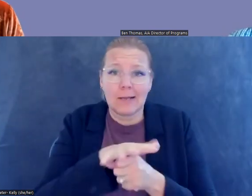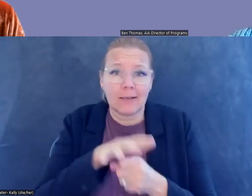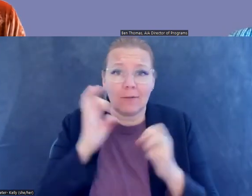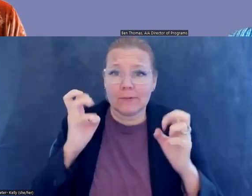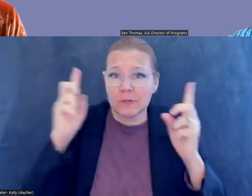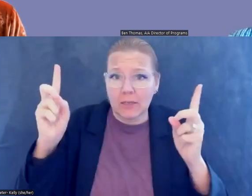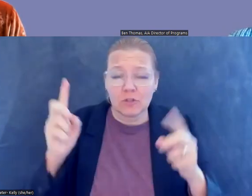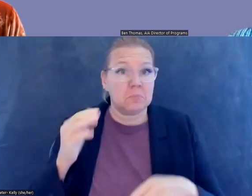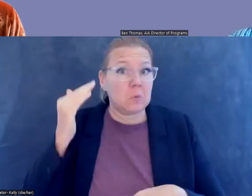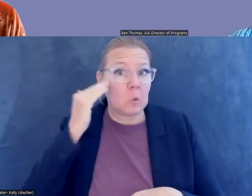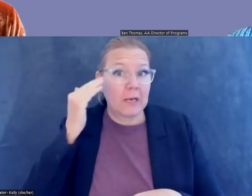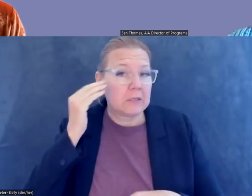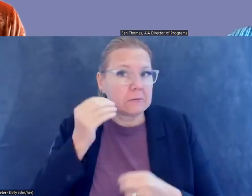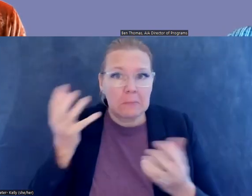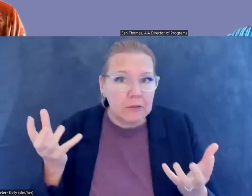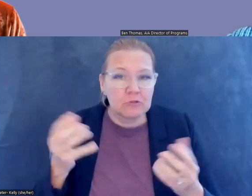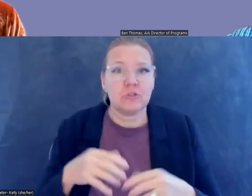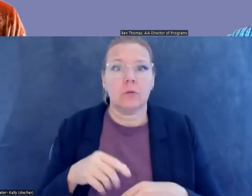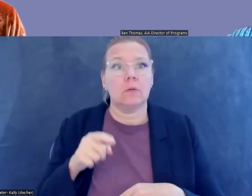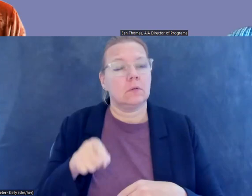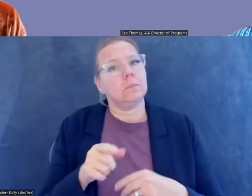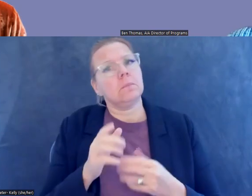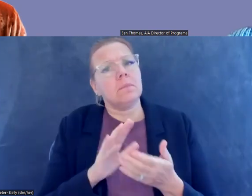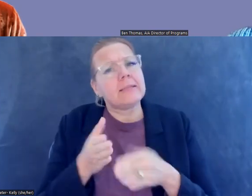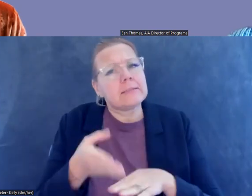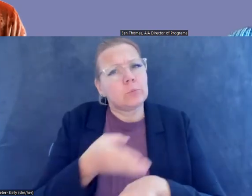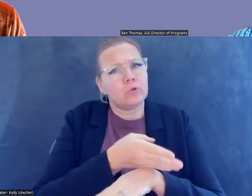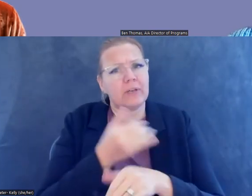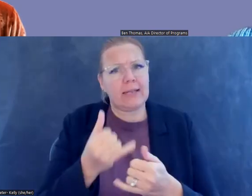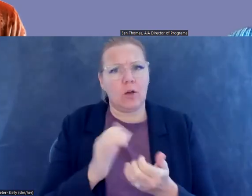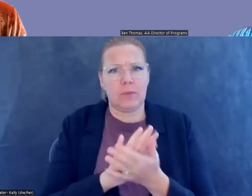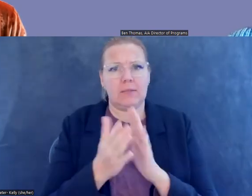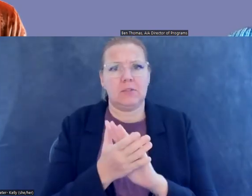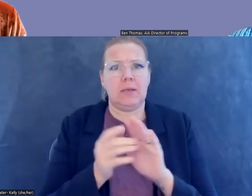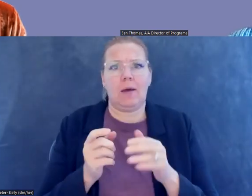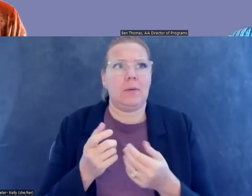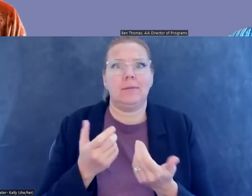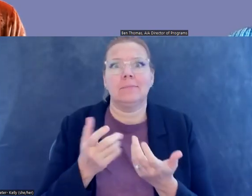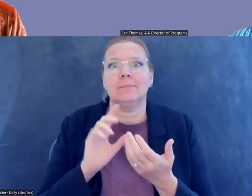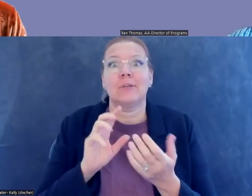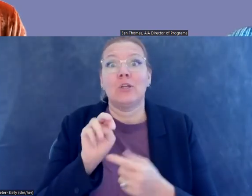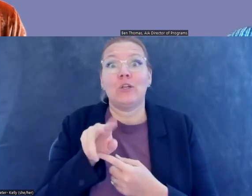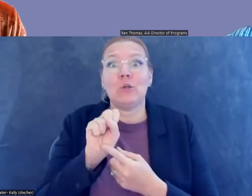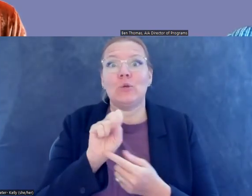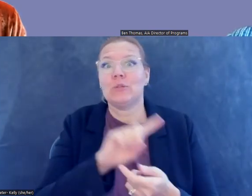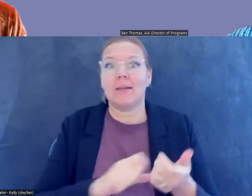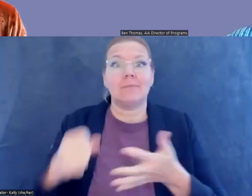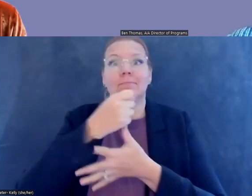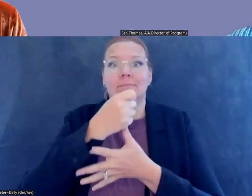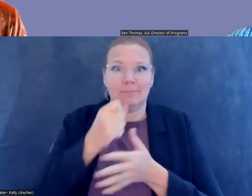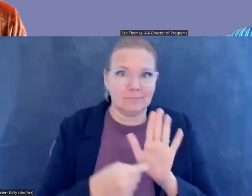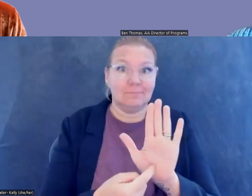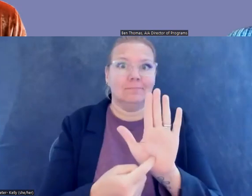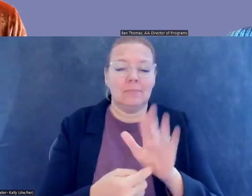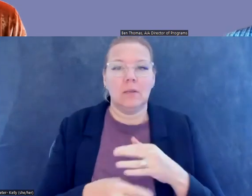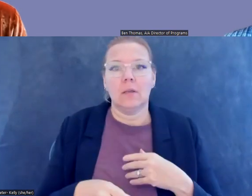is becoming more front page news. But, um, for example, know that federal law enforcement, um, you know, they do a